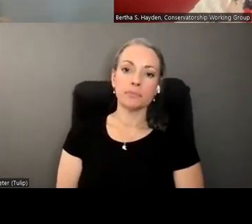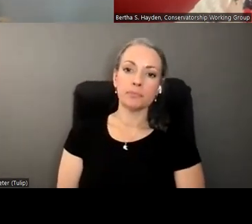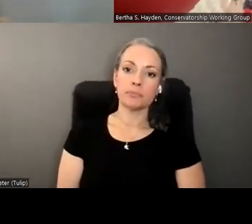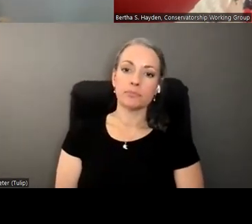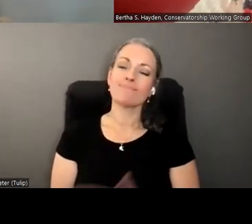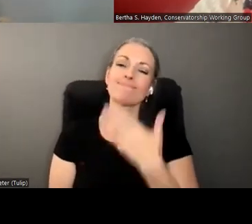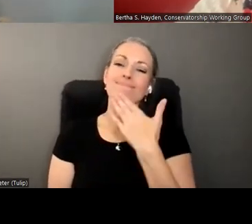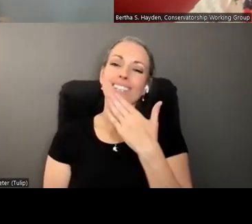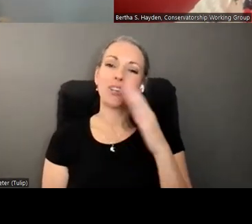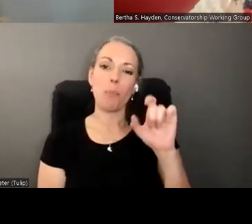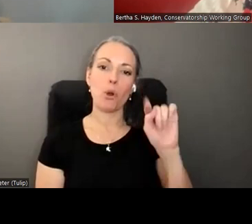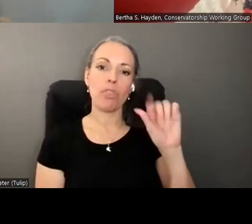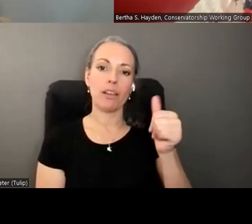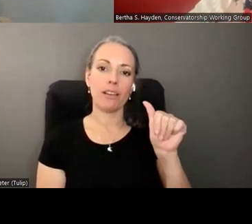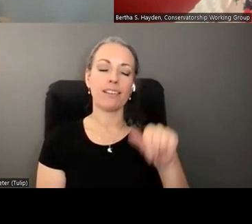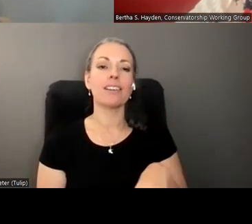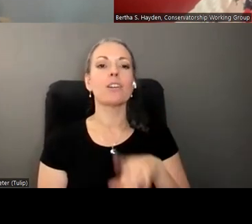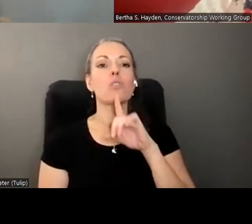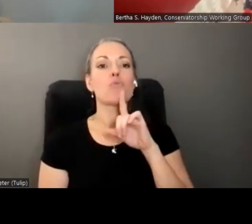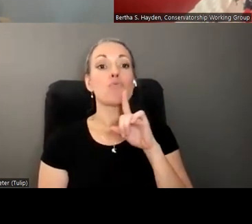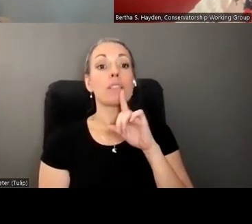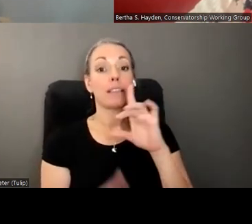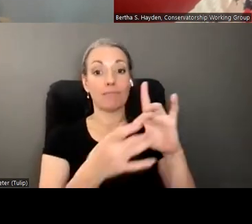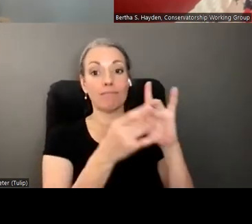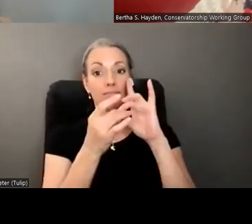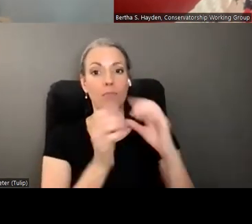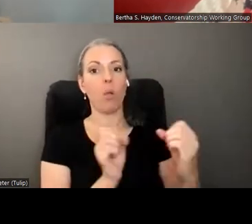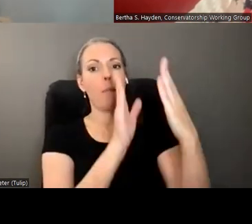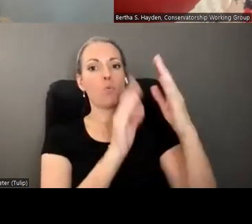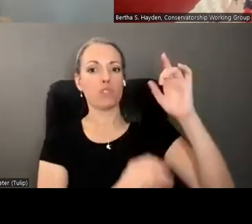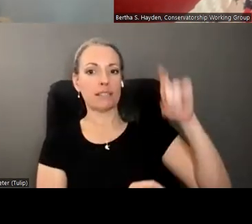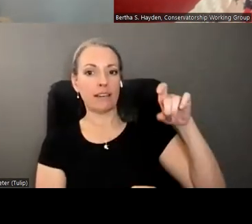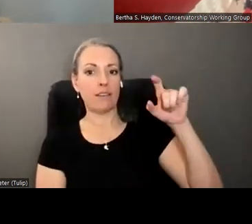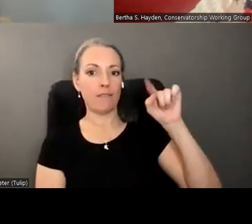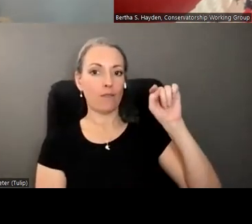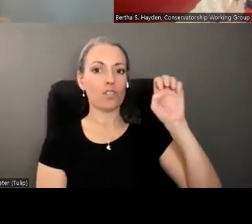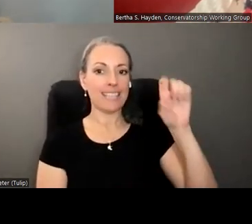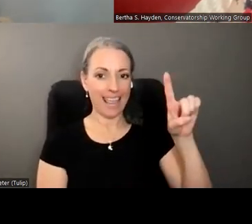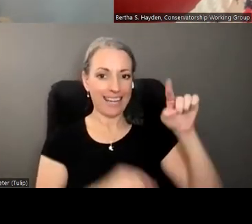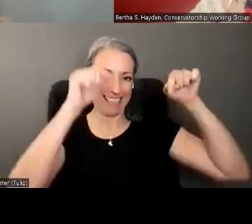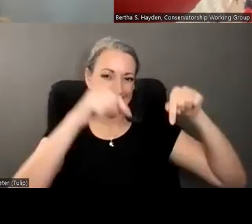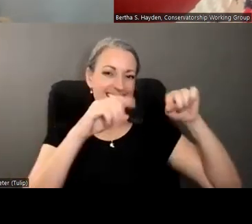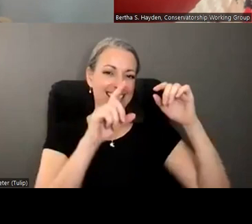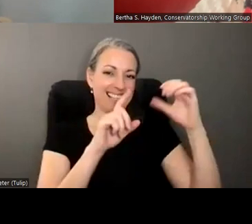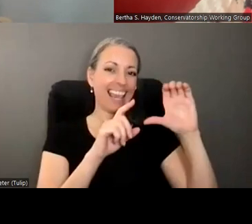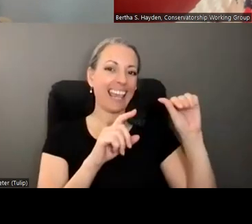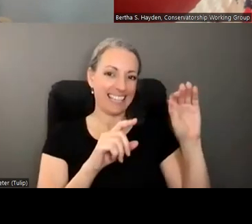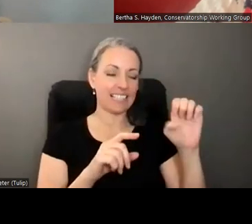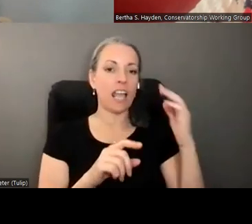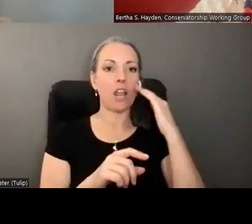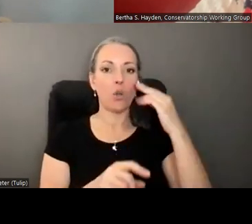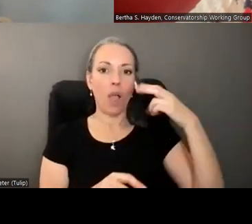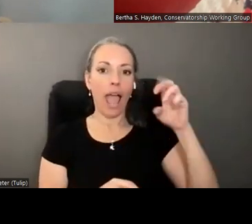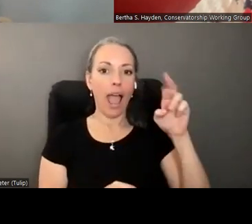Thank you Bertha a definite coordinated approach would be needed for Ted's case definitely and I know that howard has